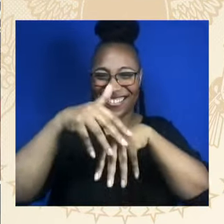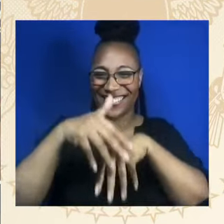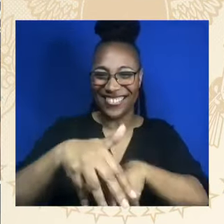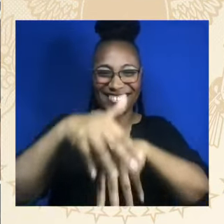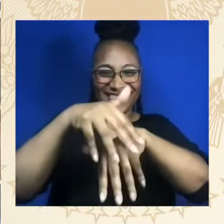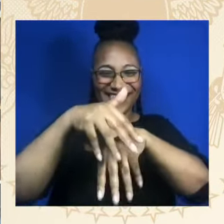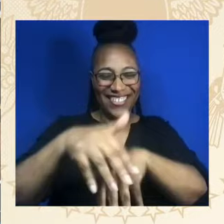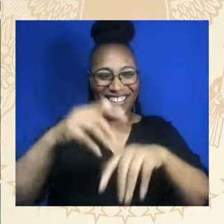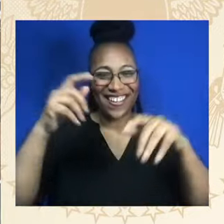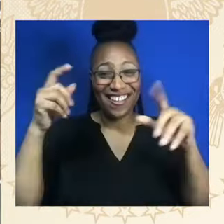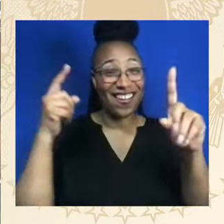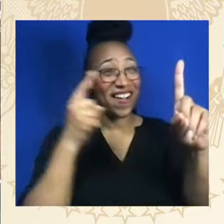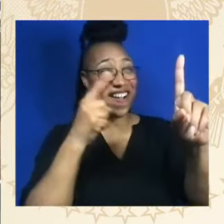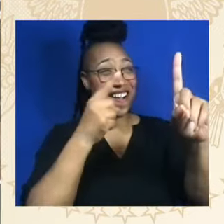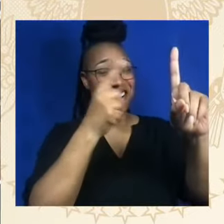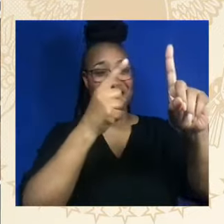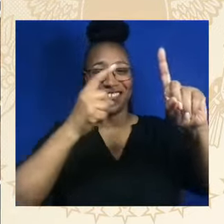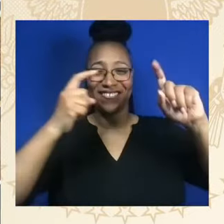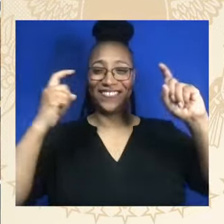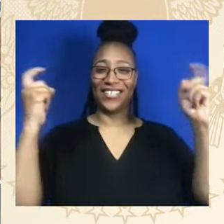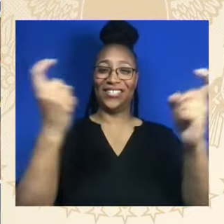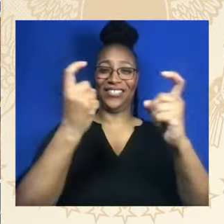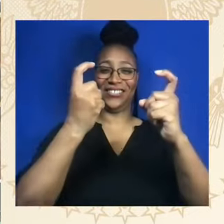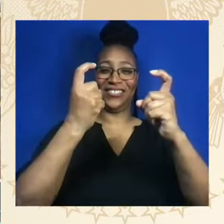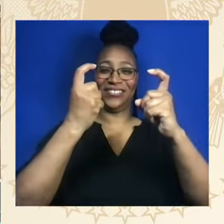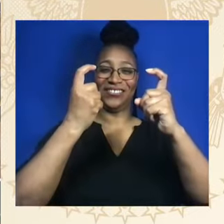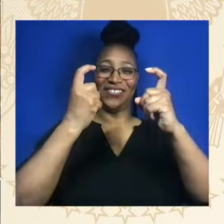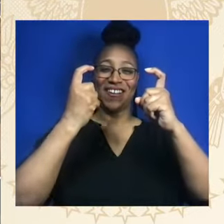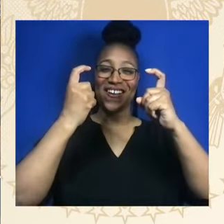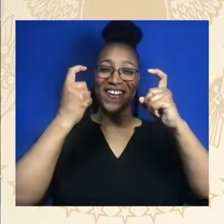is won